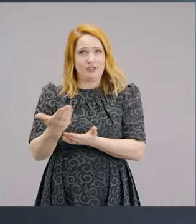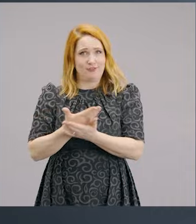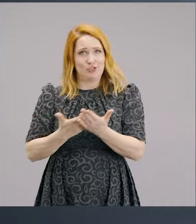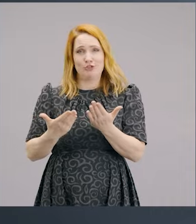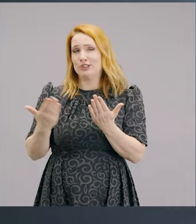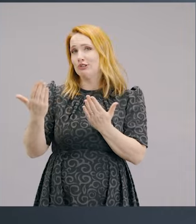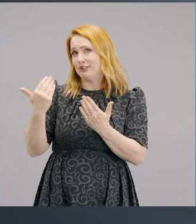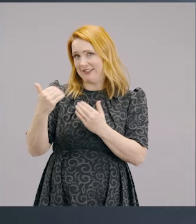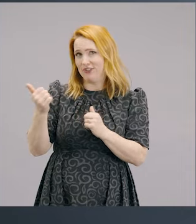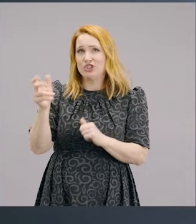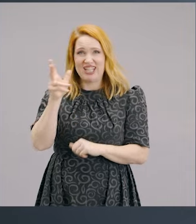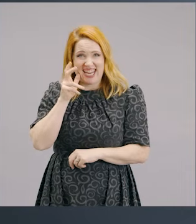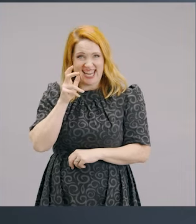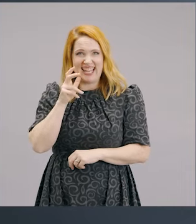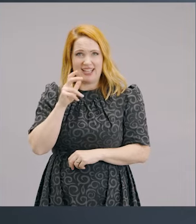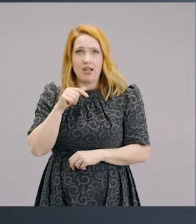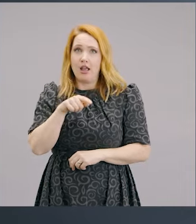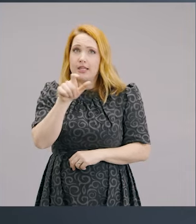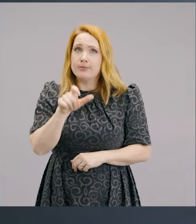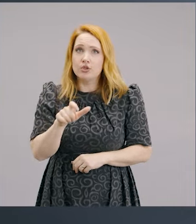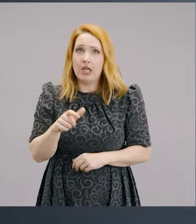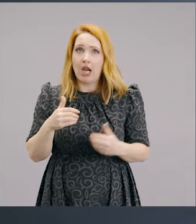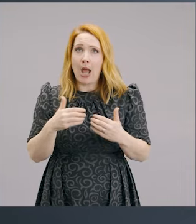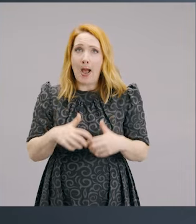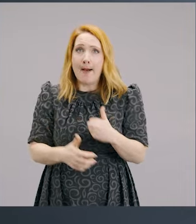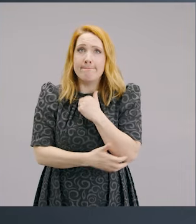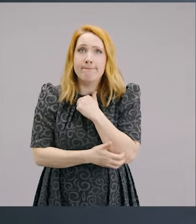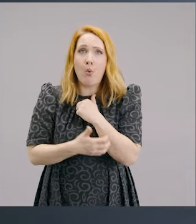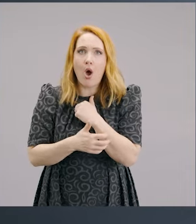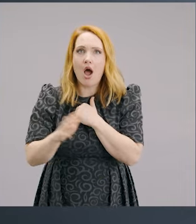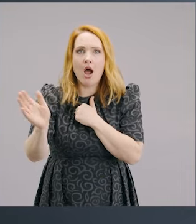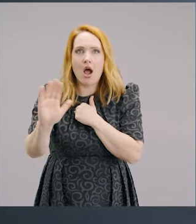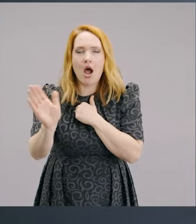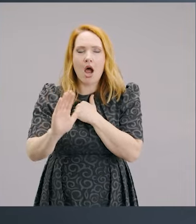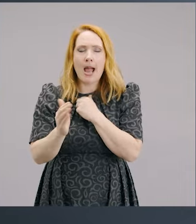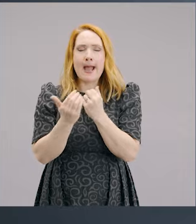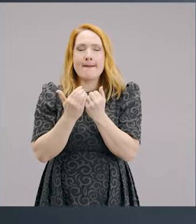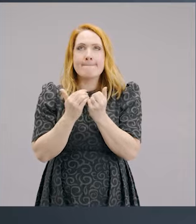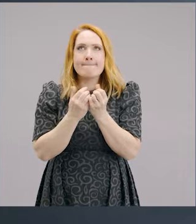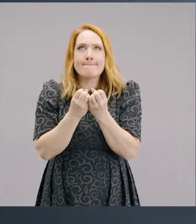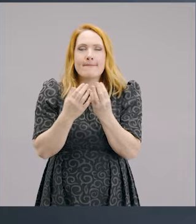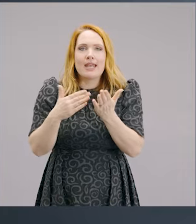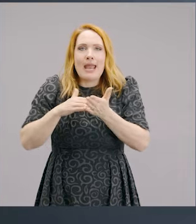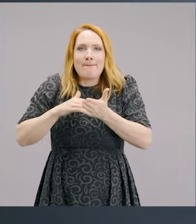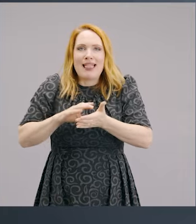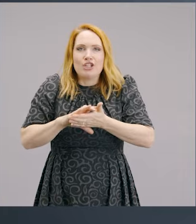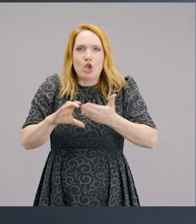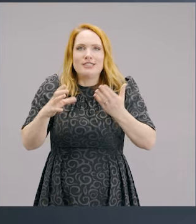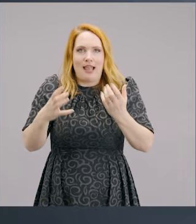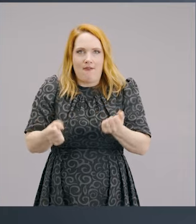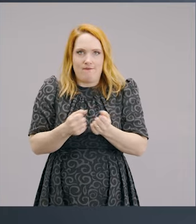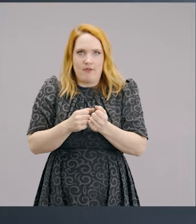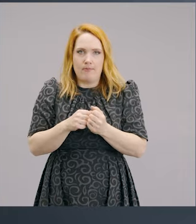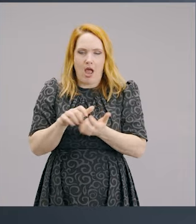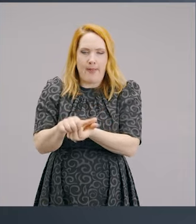recently about, now, this is not a person that doesn't have any money. This is a person who is a multi, multi-millionaire